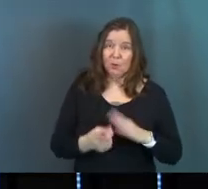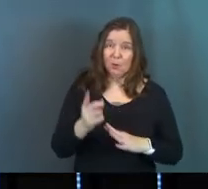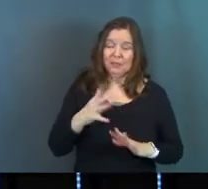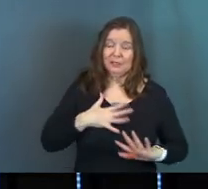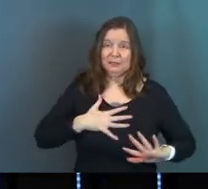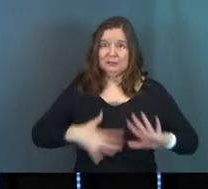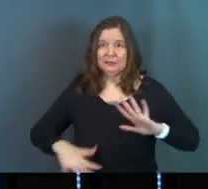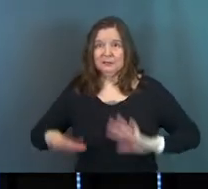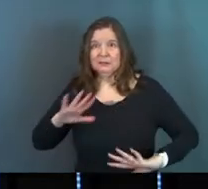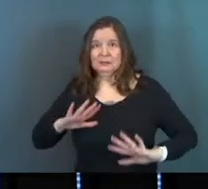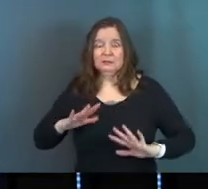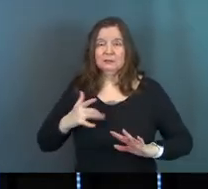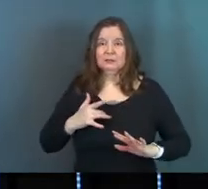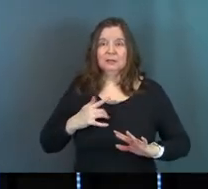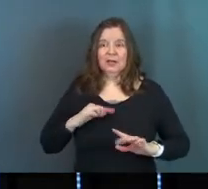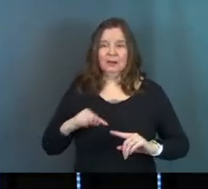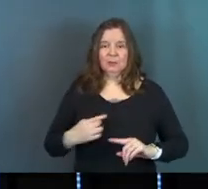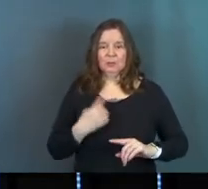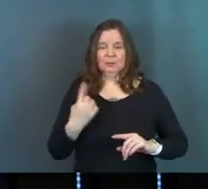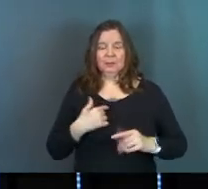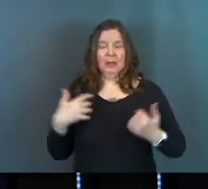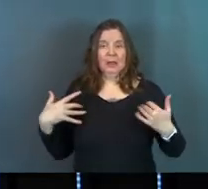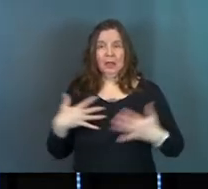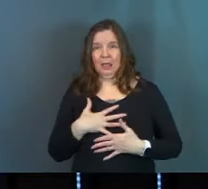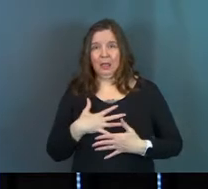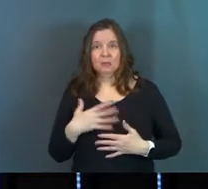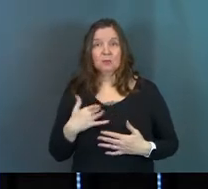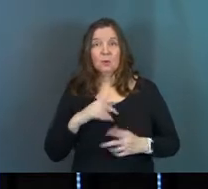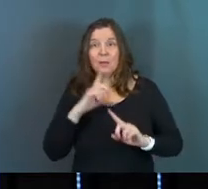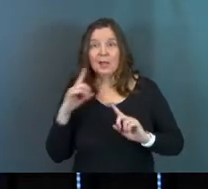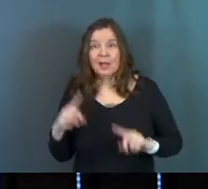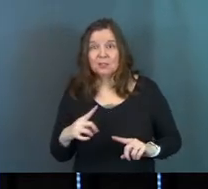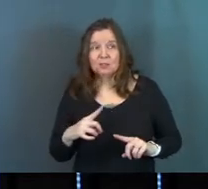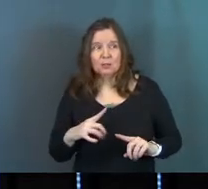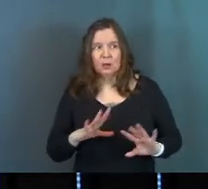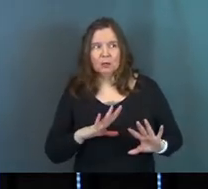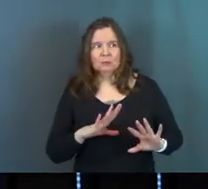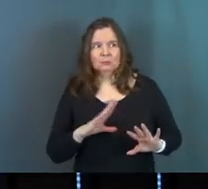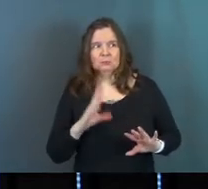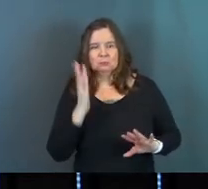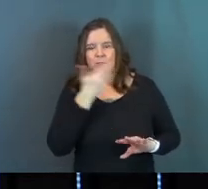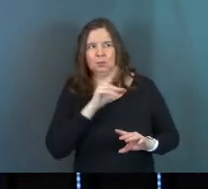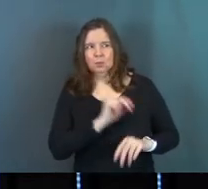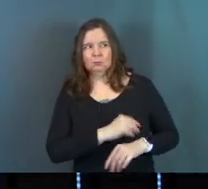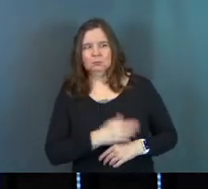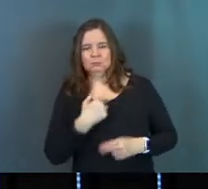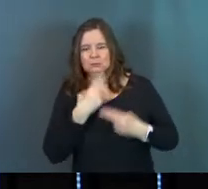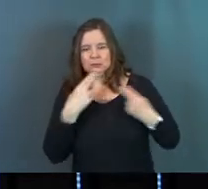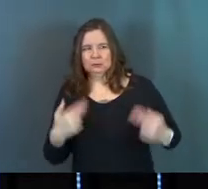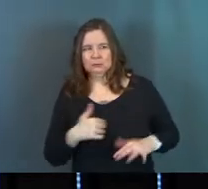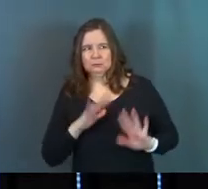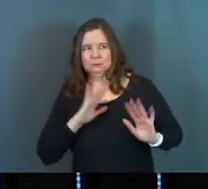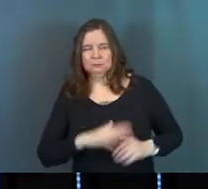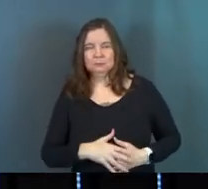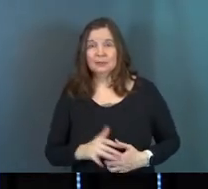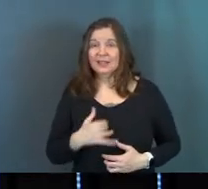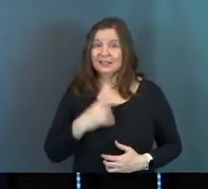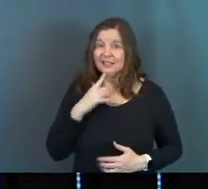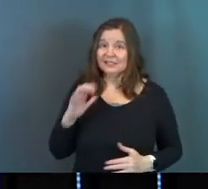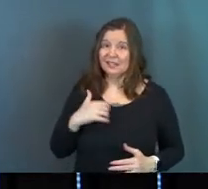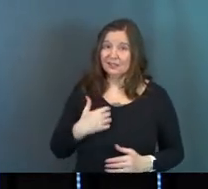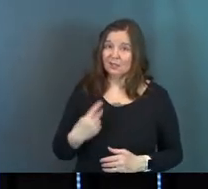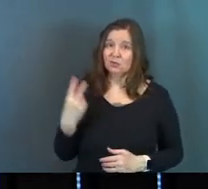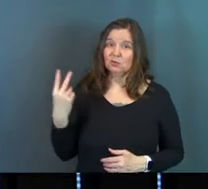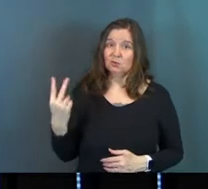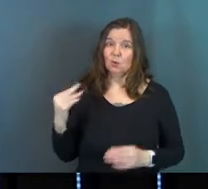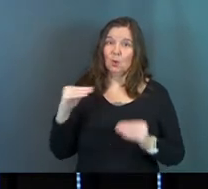moment and I'm being accused of something and I'm scared. And so my answer is, no, I'm innocent. And like I said, he does